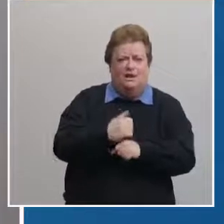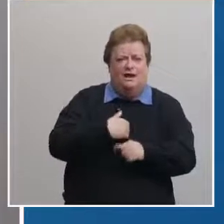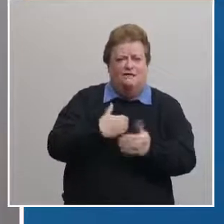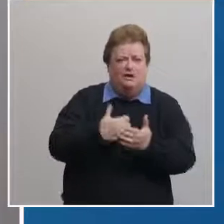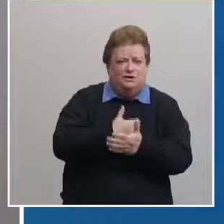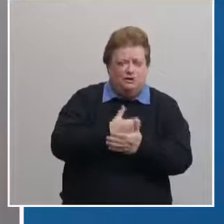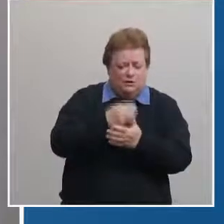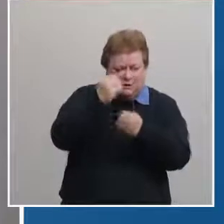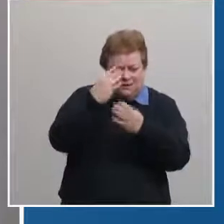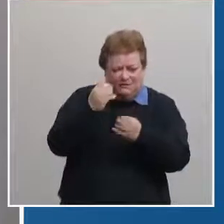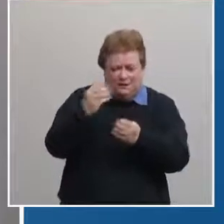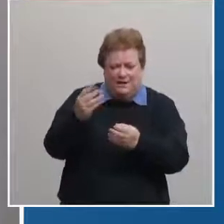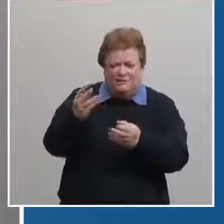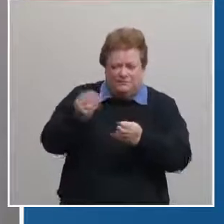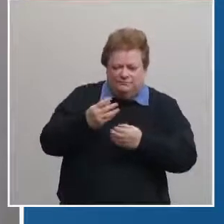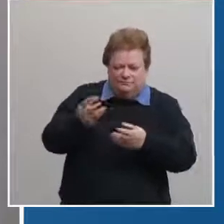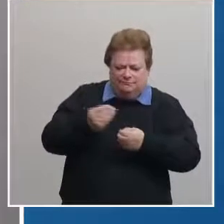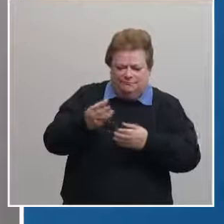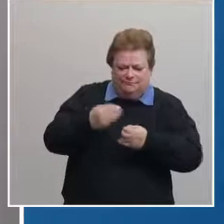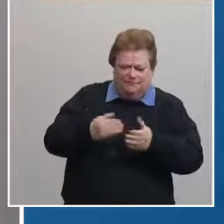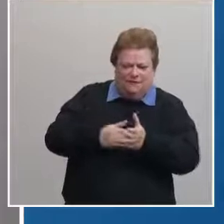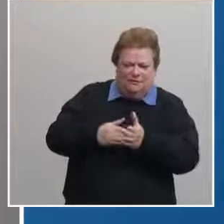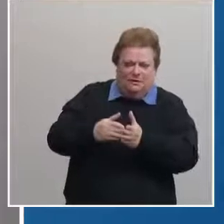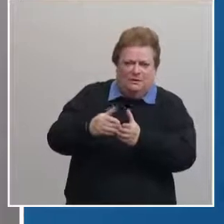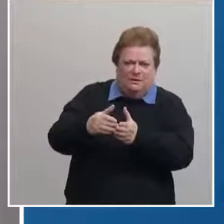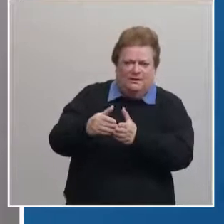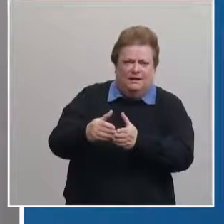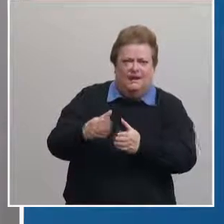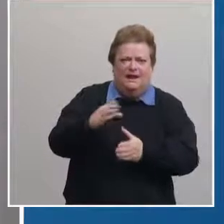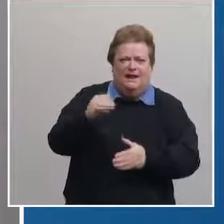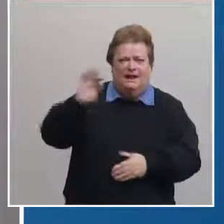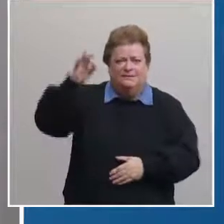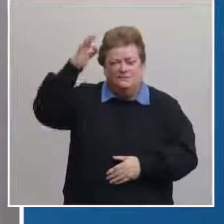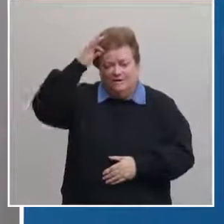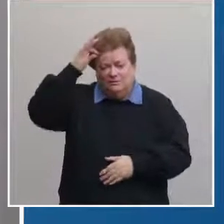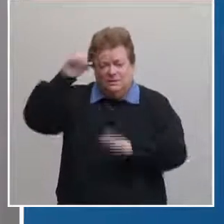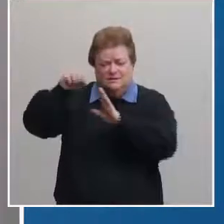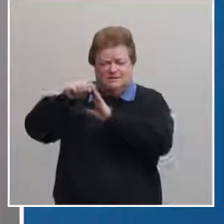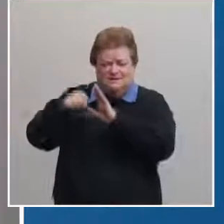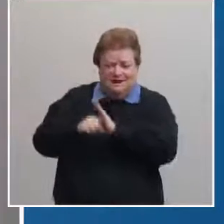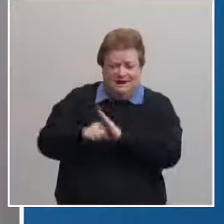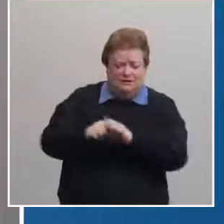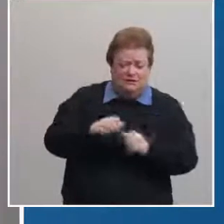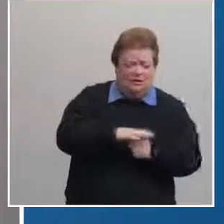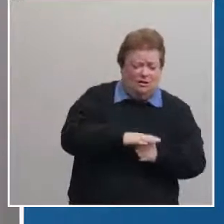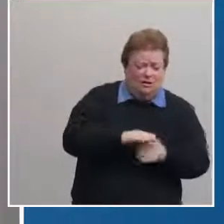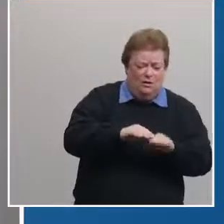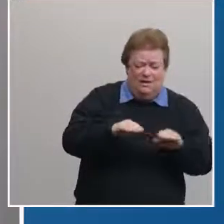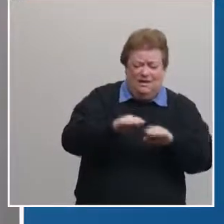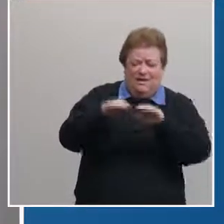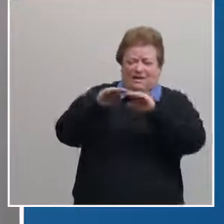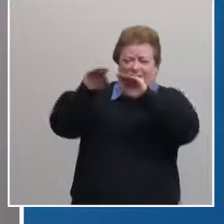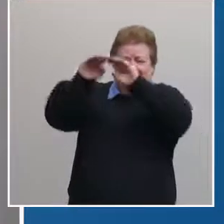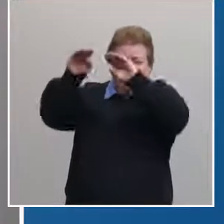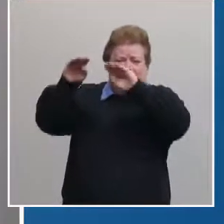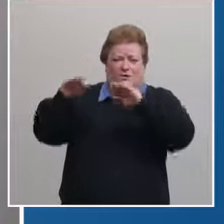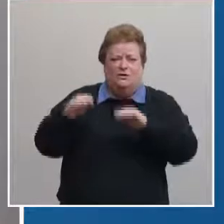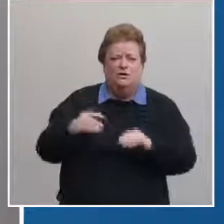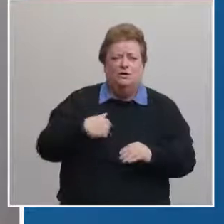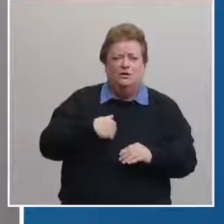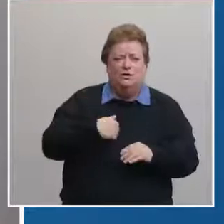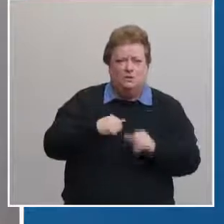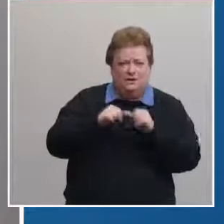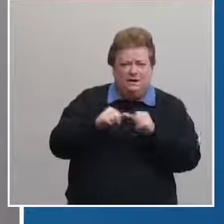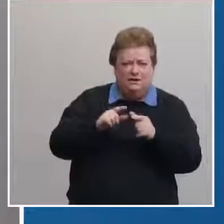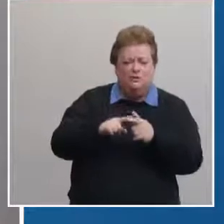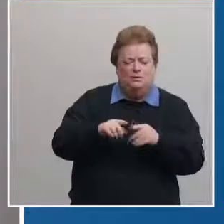released frequently and there are many moving parts at the federal state and local levels we will continue to practice open and